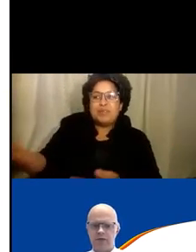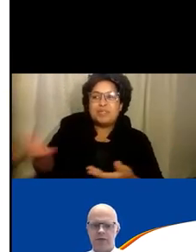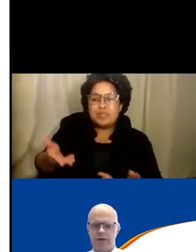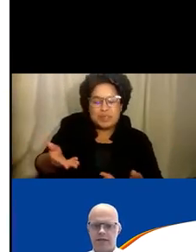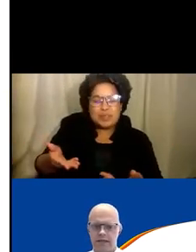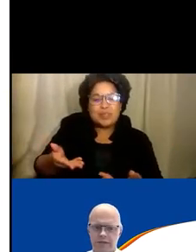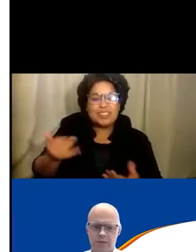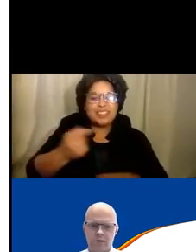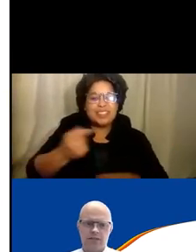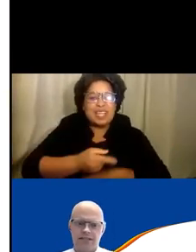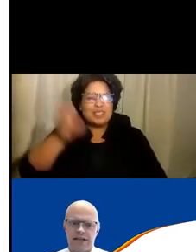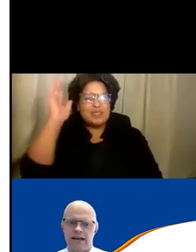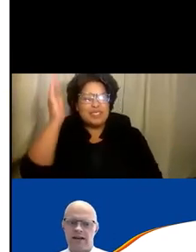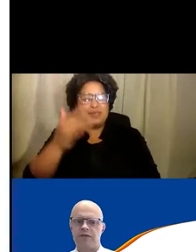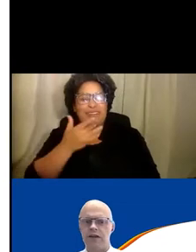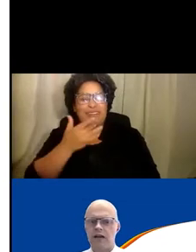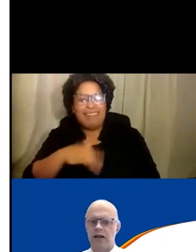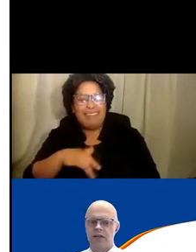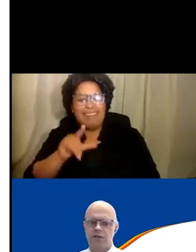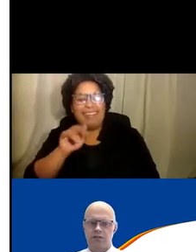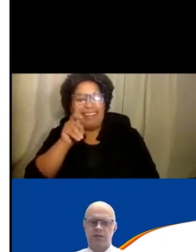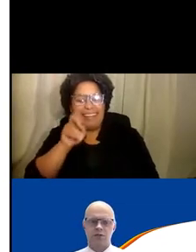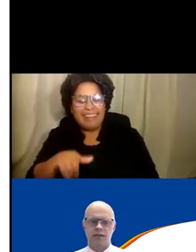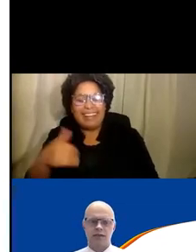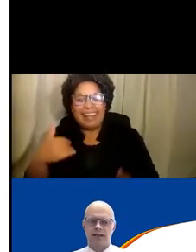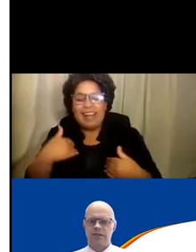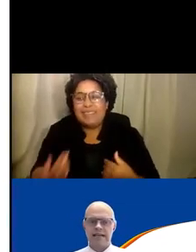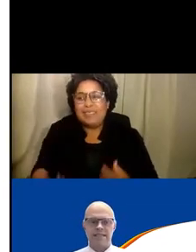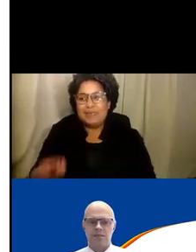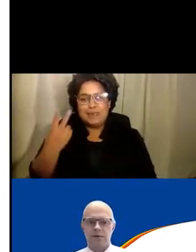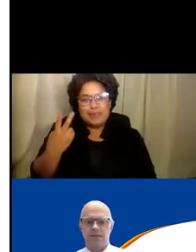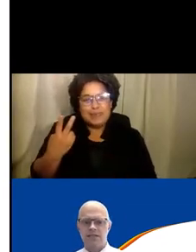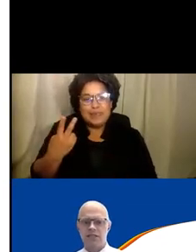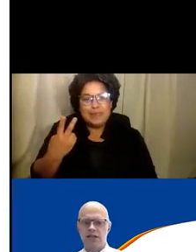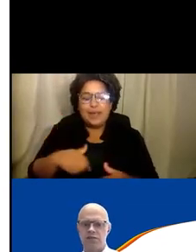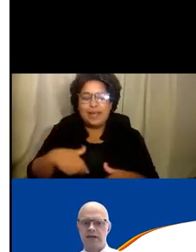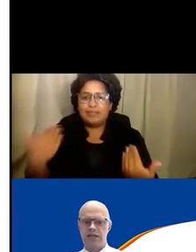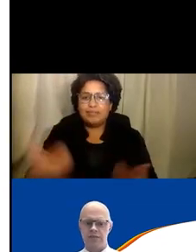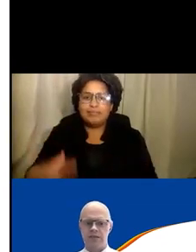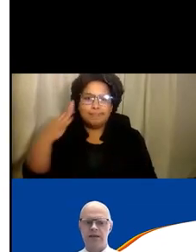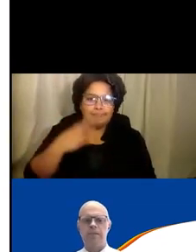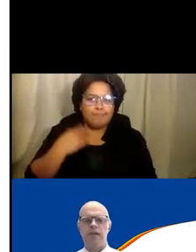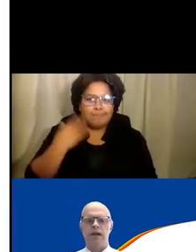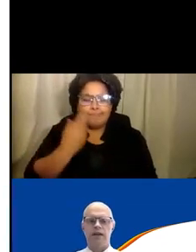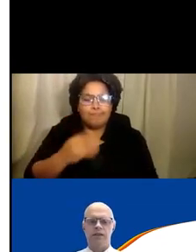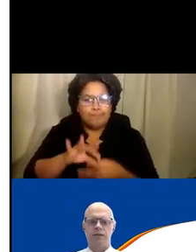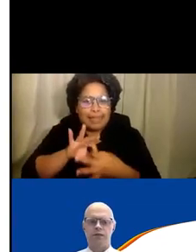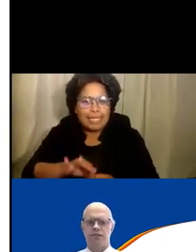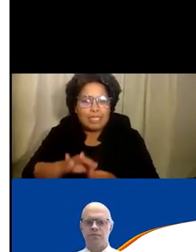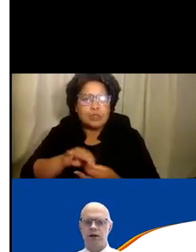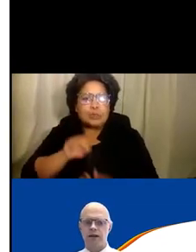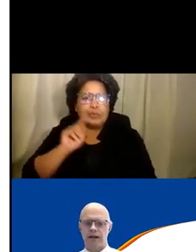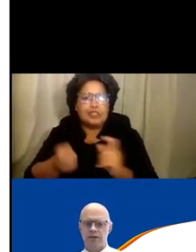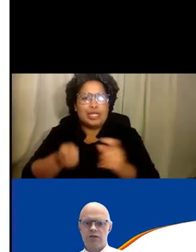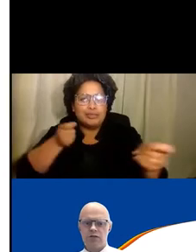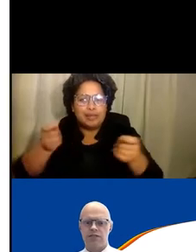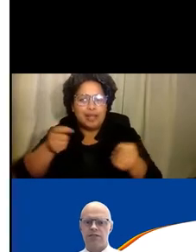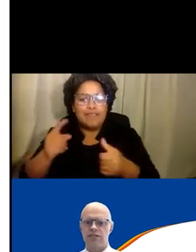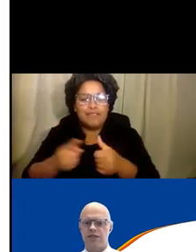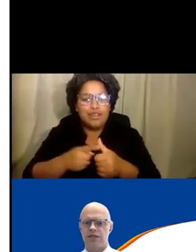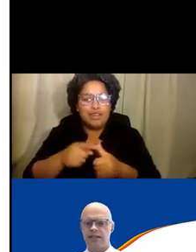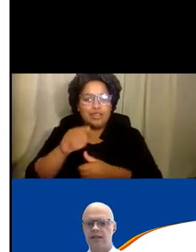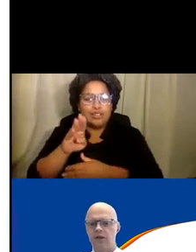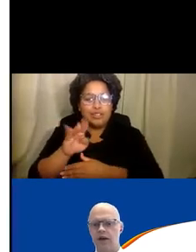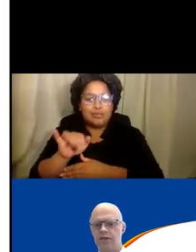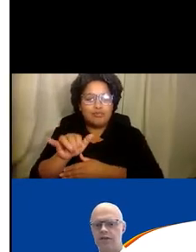We are very lucky and fortunate to have two presenters with a vast experience in change management. The first is Brian Neider, who is